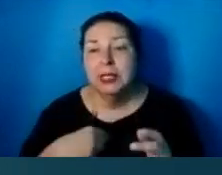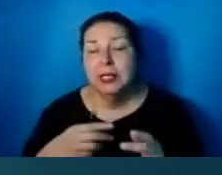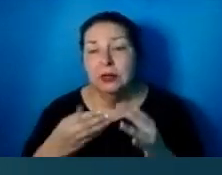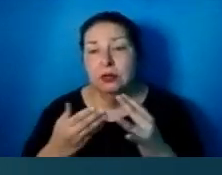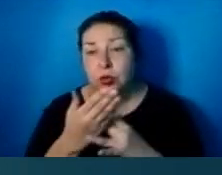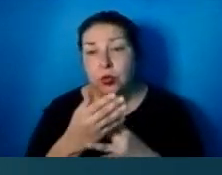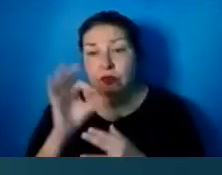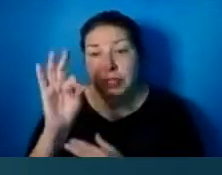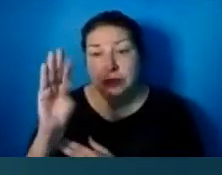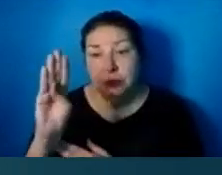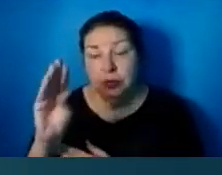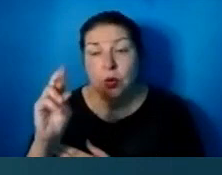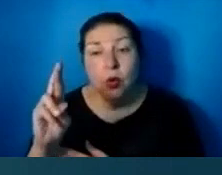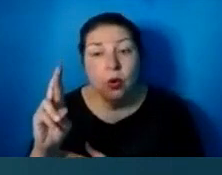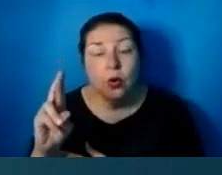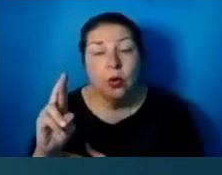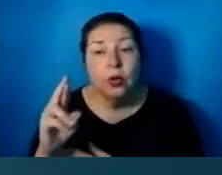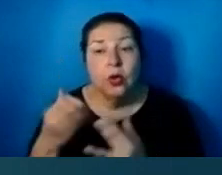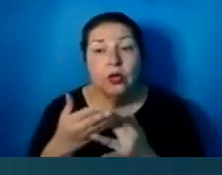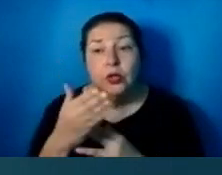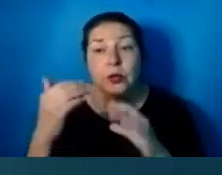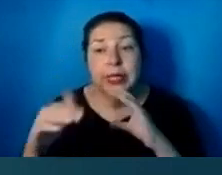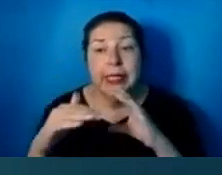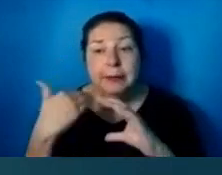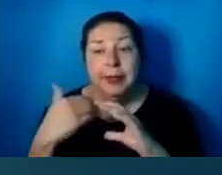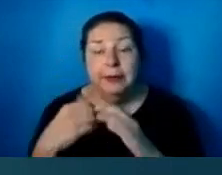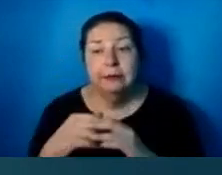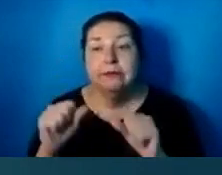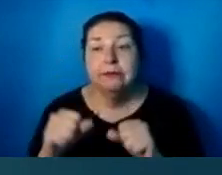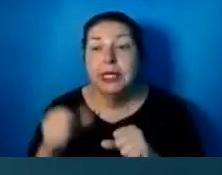pages or through an email. May God bless you.